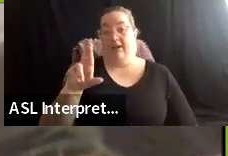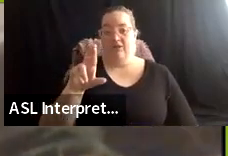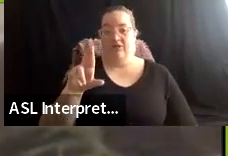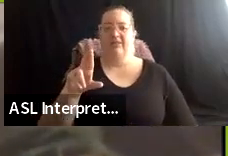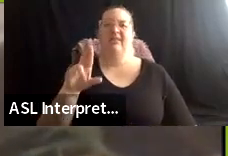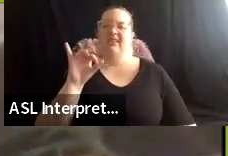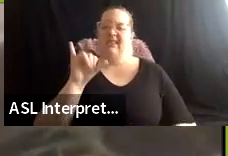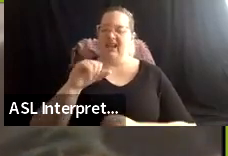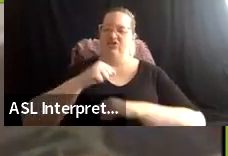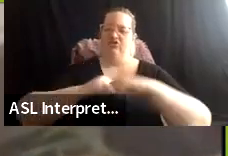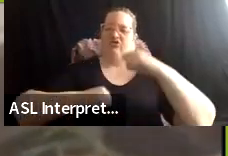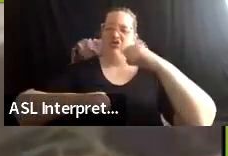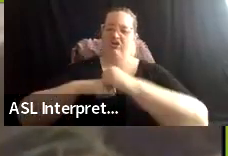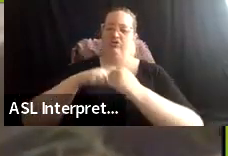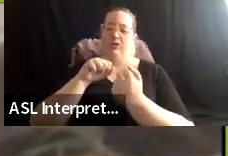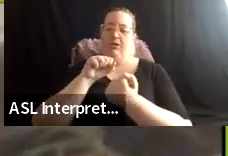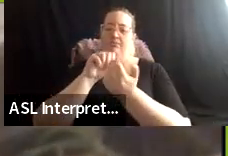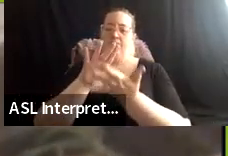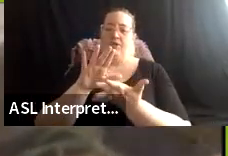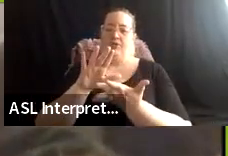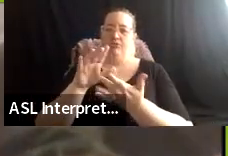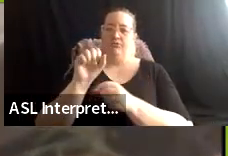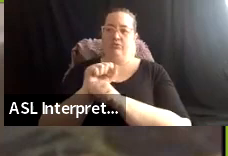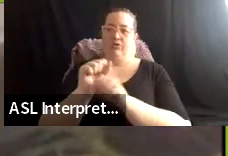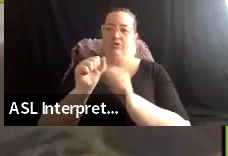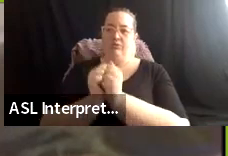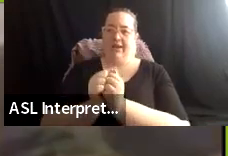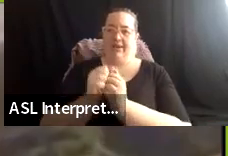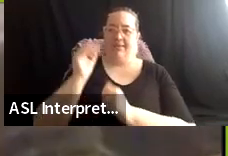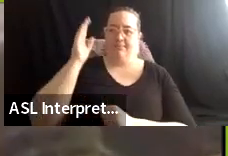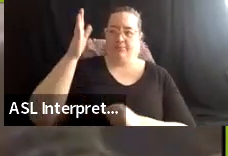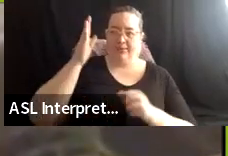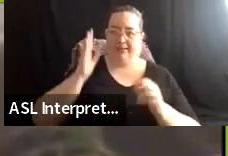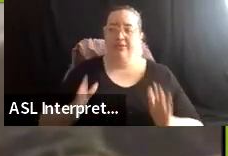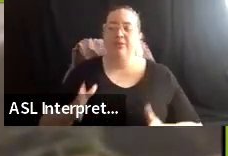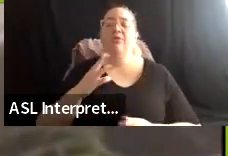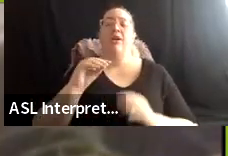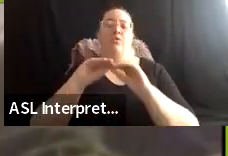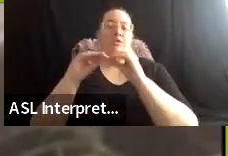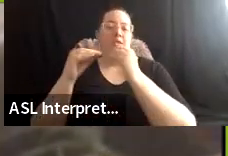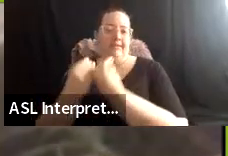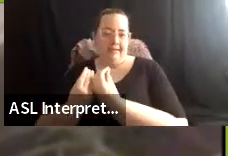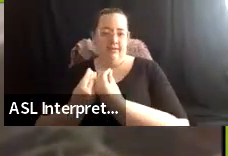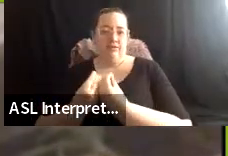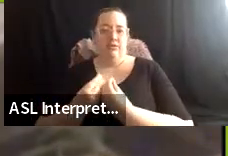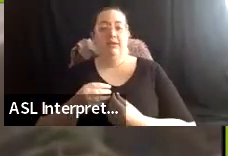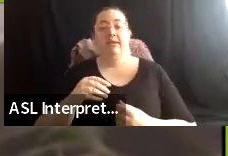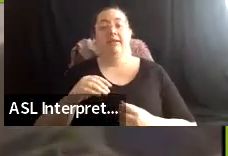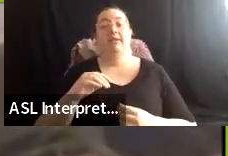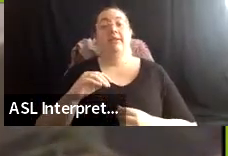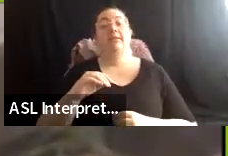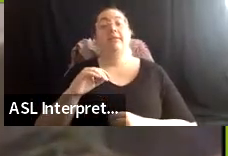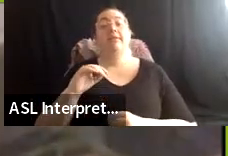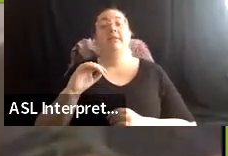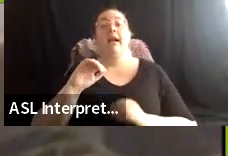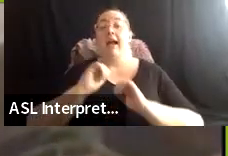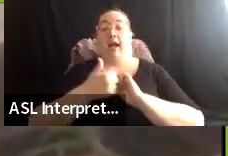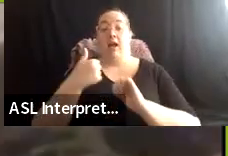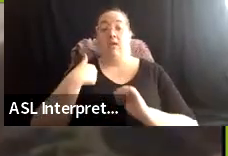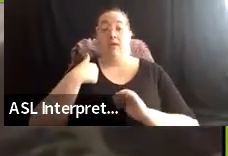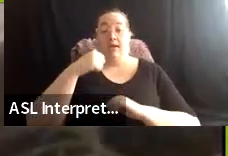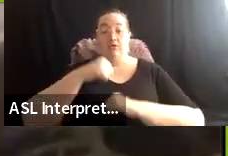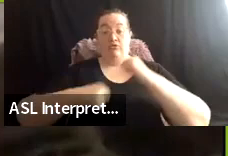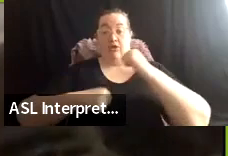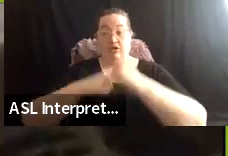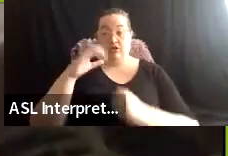way that we work with presenters and presenting organizations, and then the way that I structure Catalyst, um, is with these different branches and